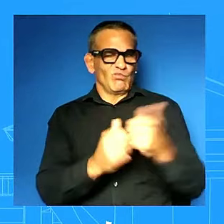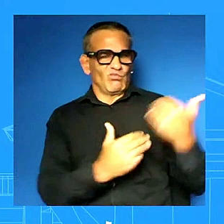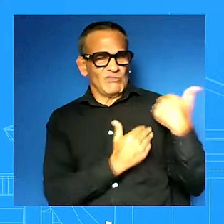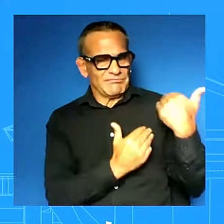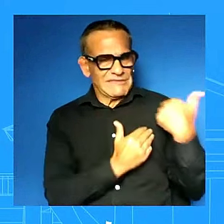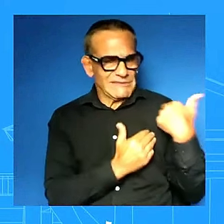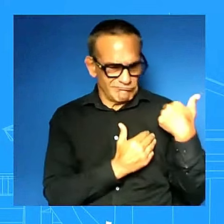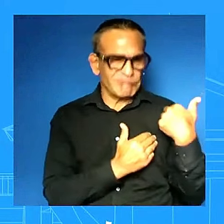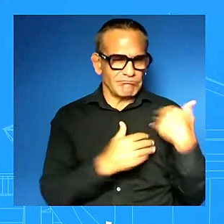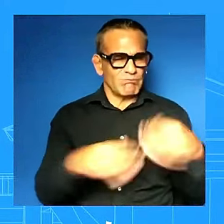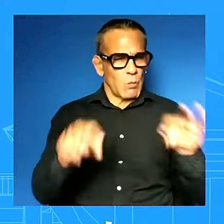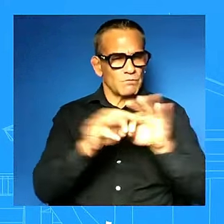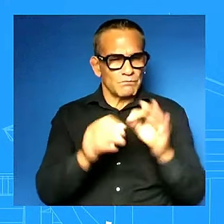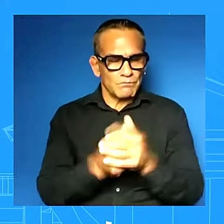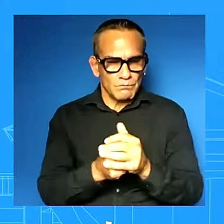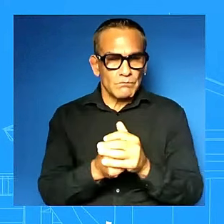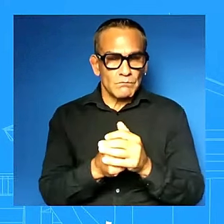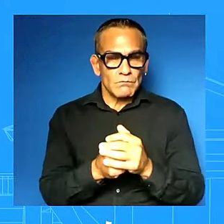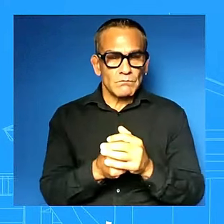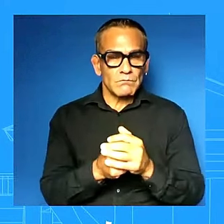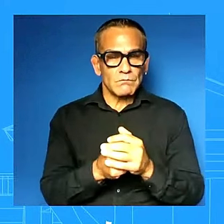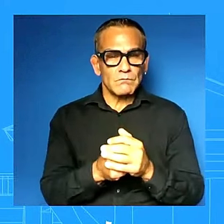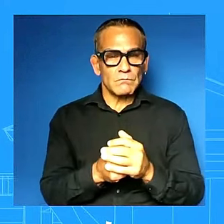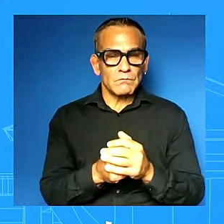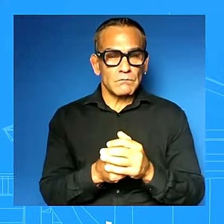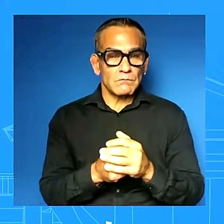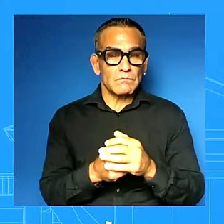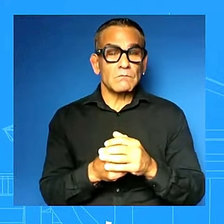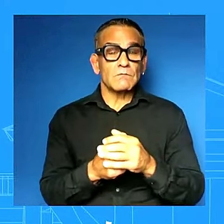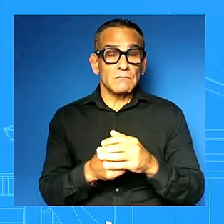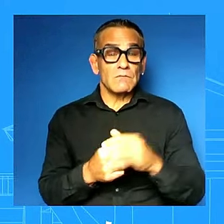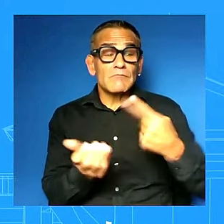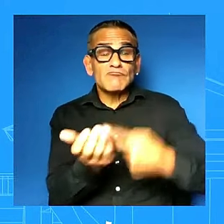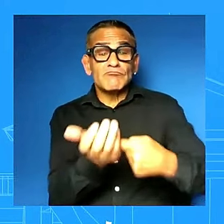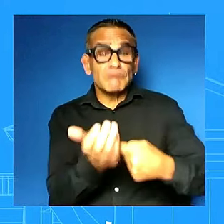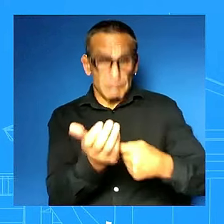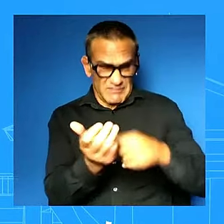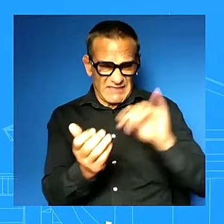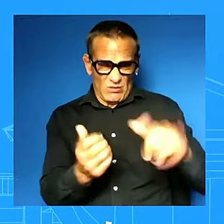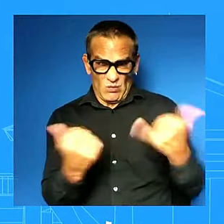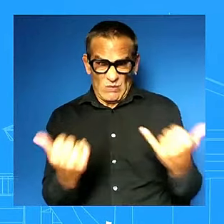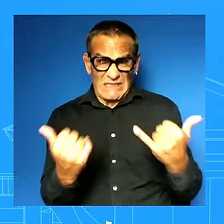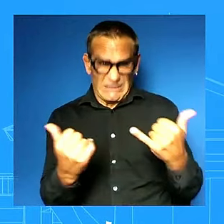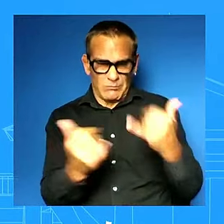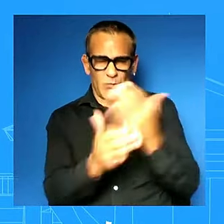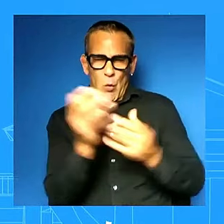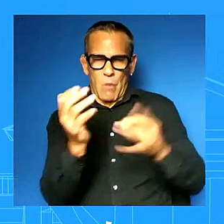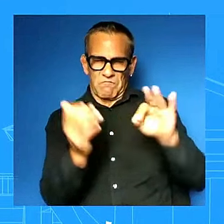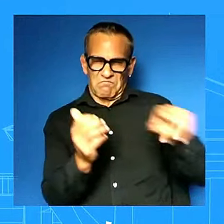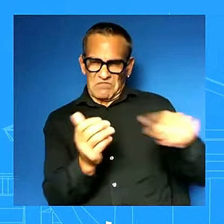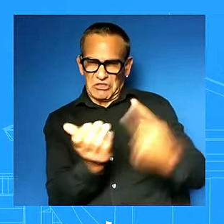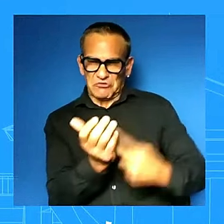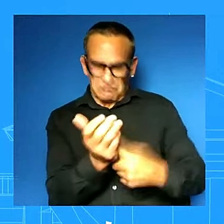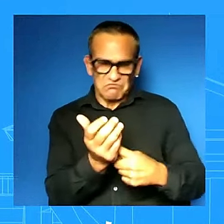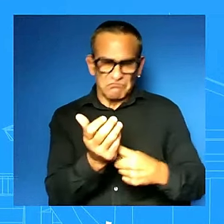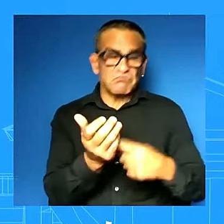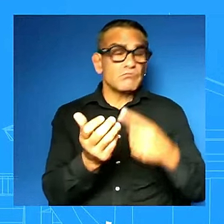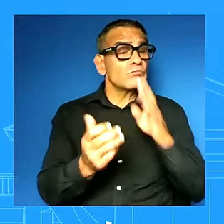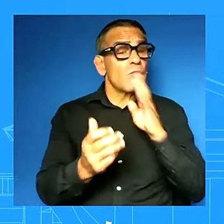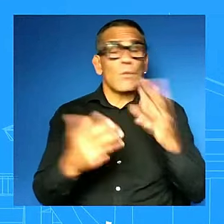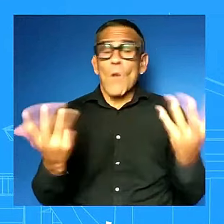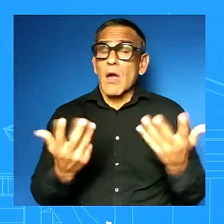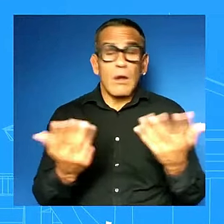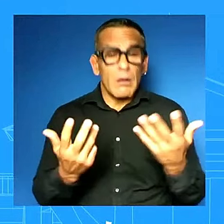the that that that is part of what was discussed in the meetings today um and we're talking about uh you know ai companies